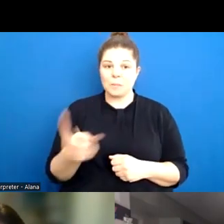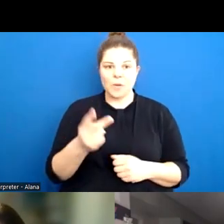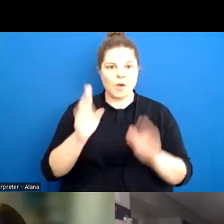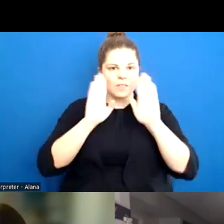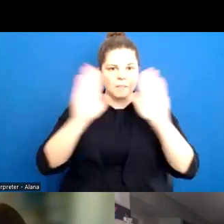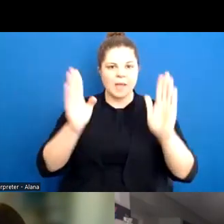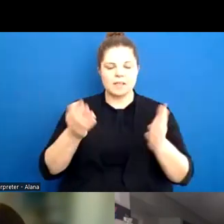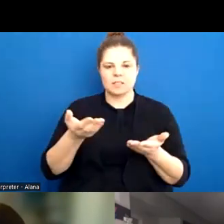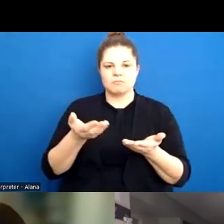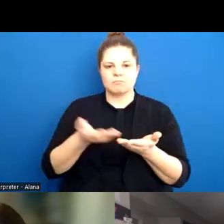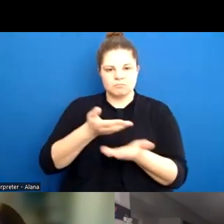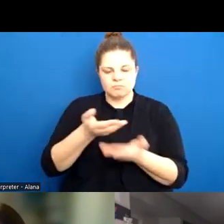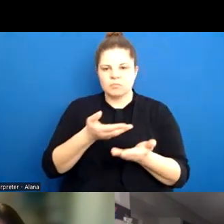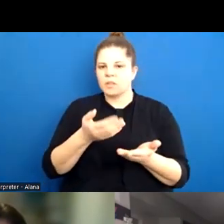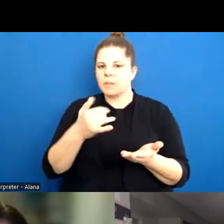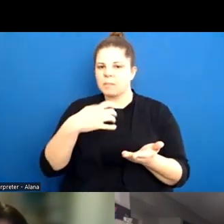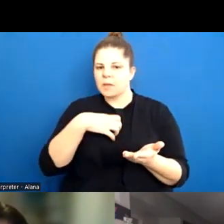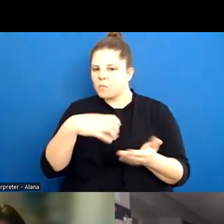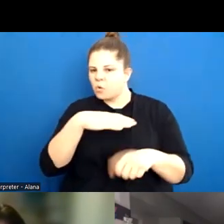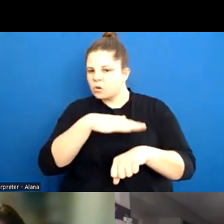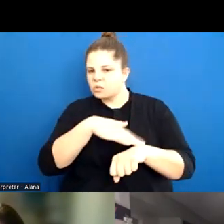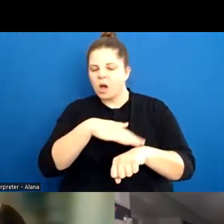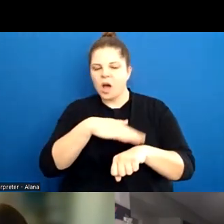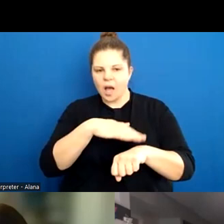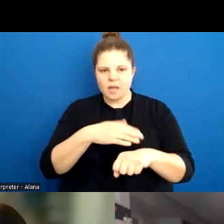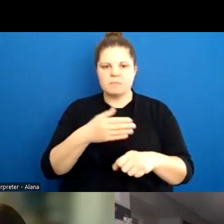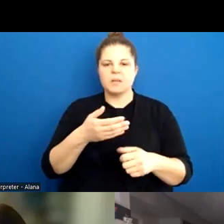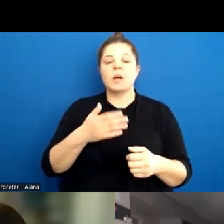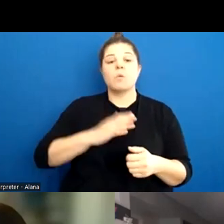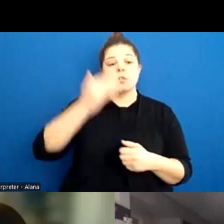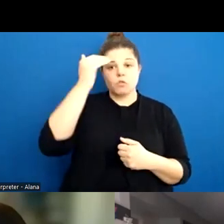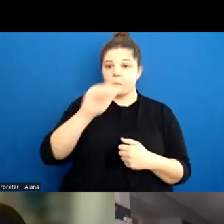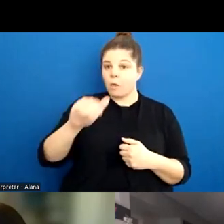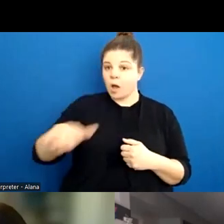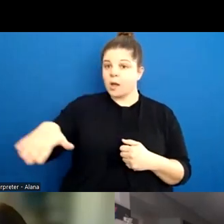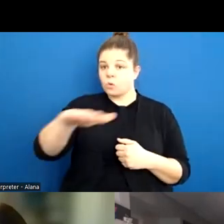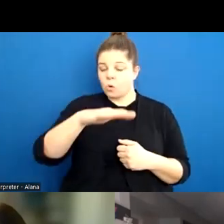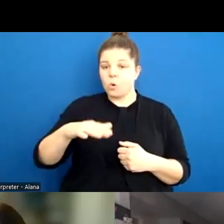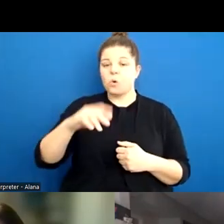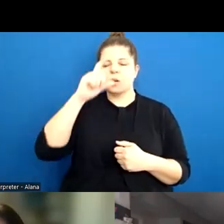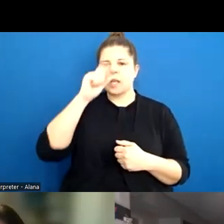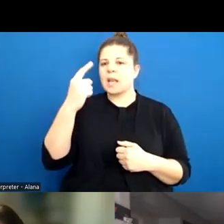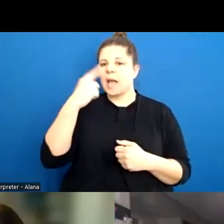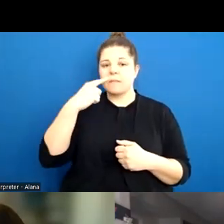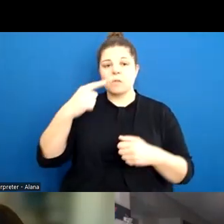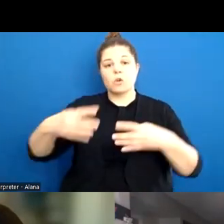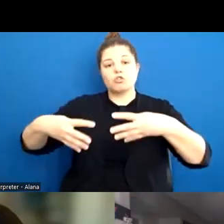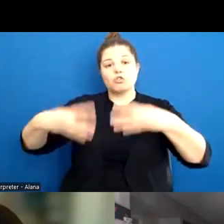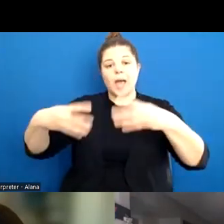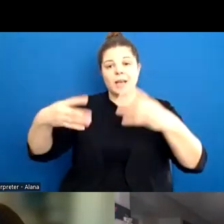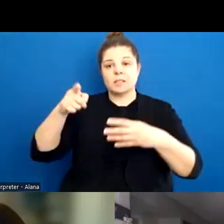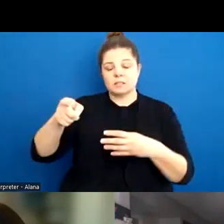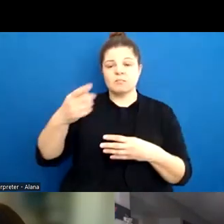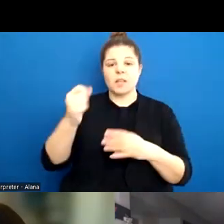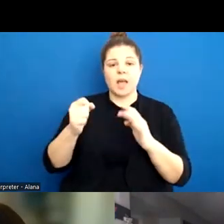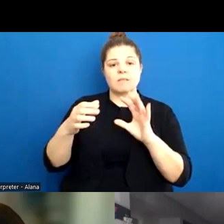have some time for a few more, um, topics between us, but I just quickly want to remind everyone listening today that there is some resources in the chat, any of the, um,